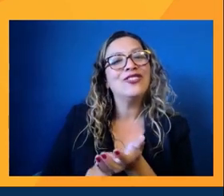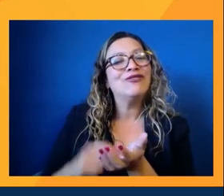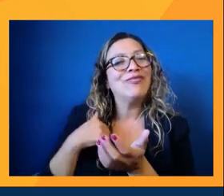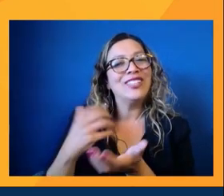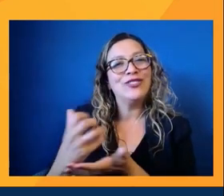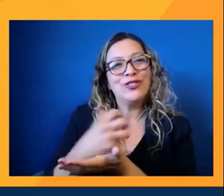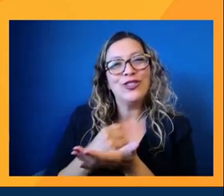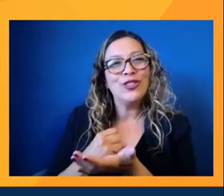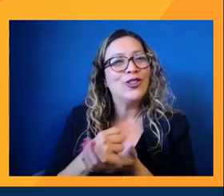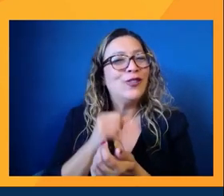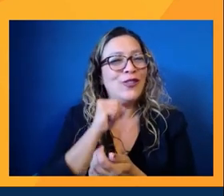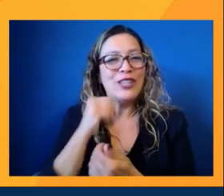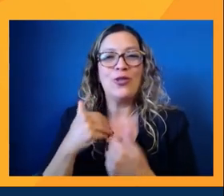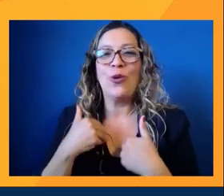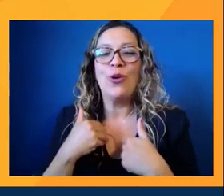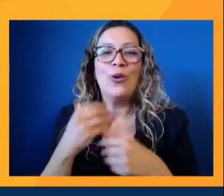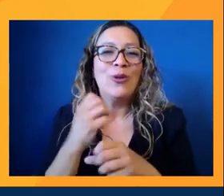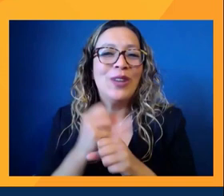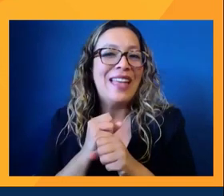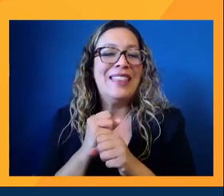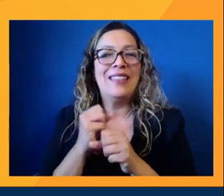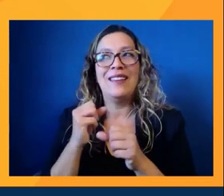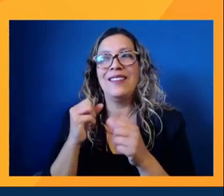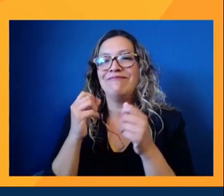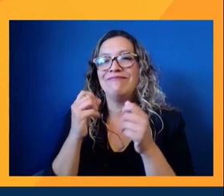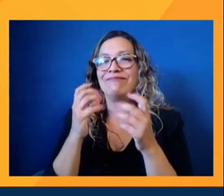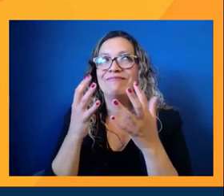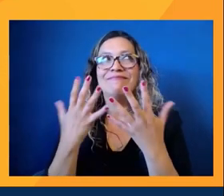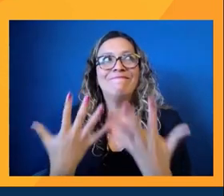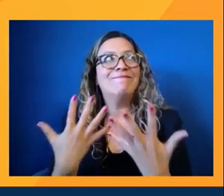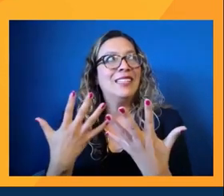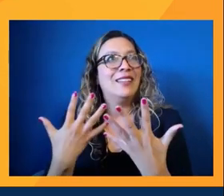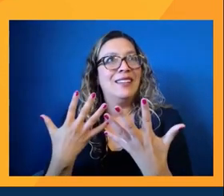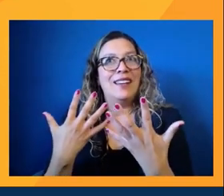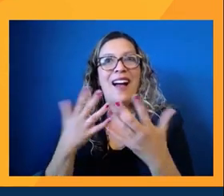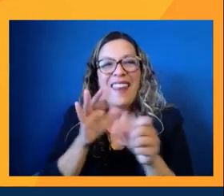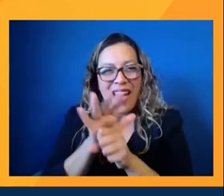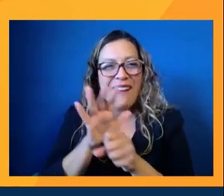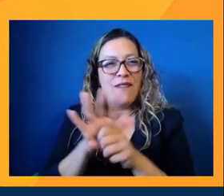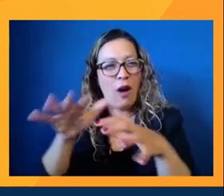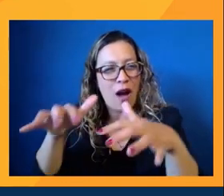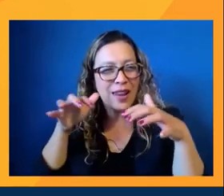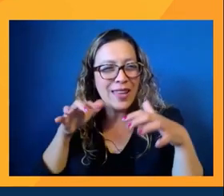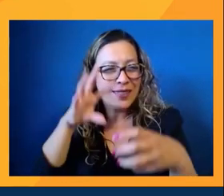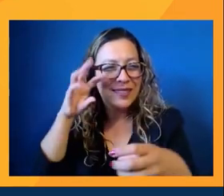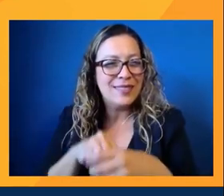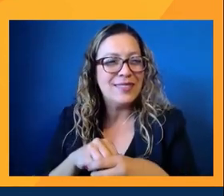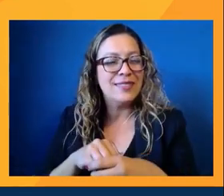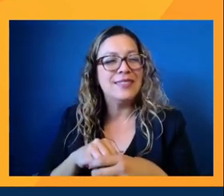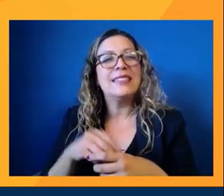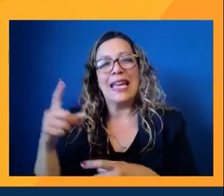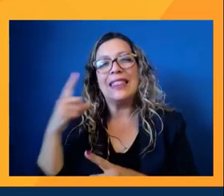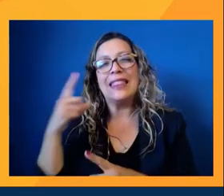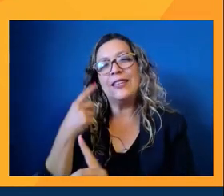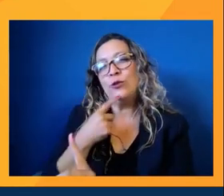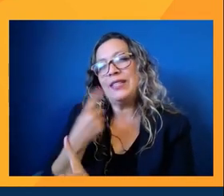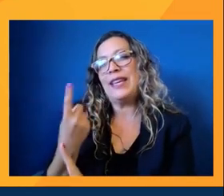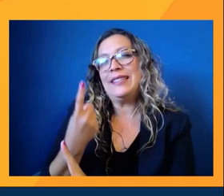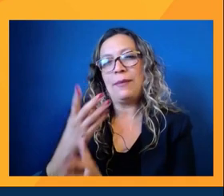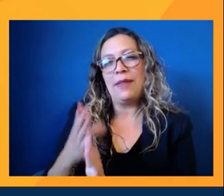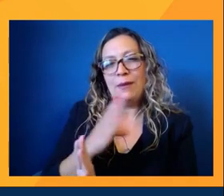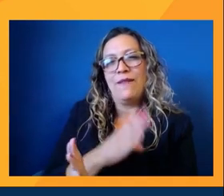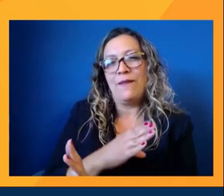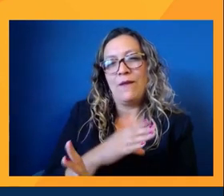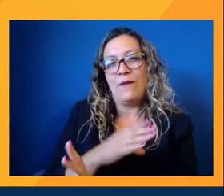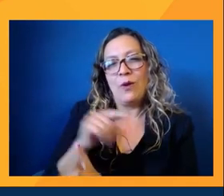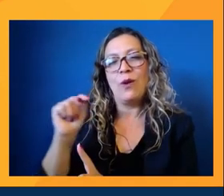mass appeal that they deserve. What's the disconnect? Well, I think you spoke to it a little bit, you know, a little bit right now when you